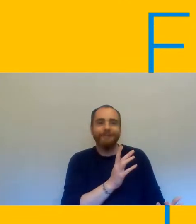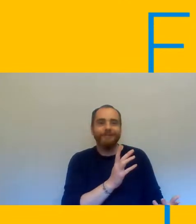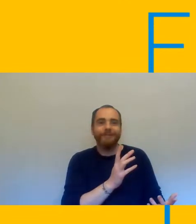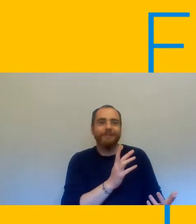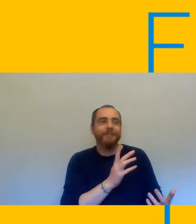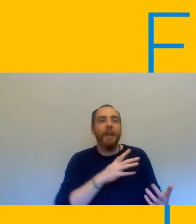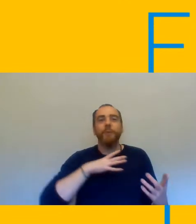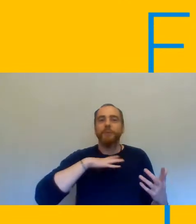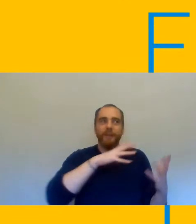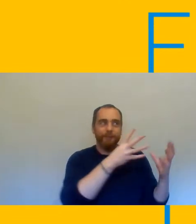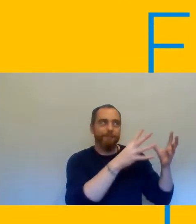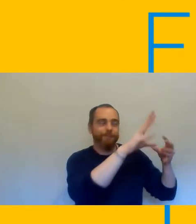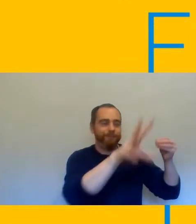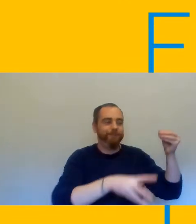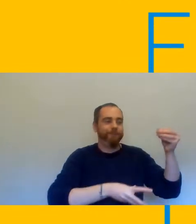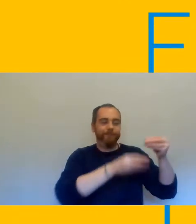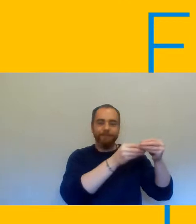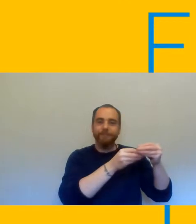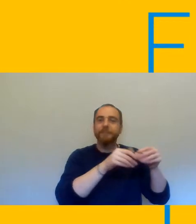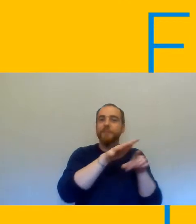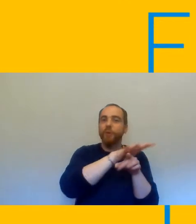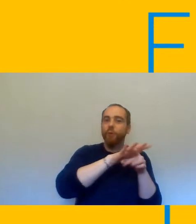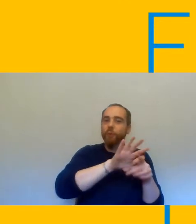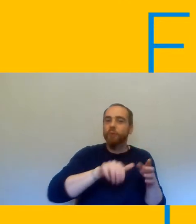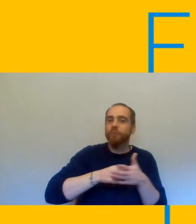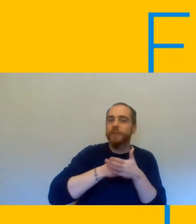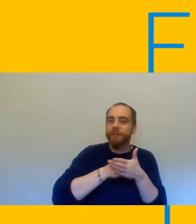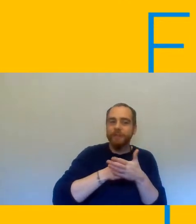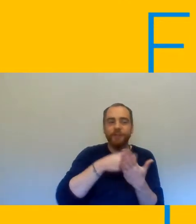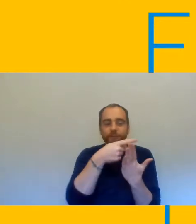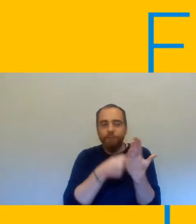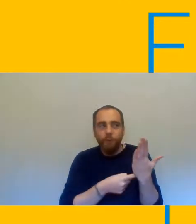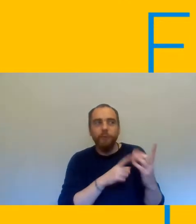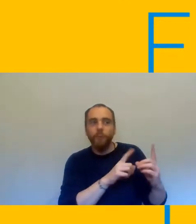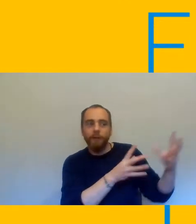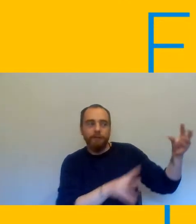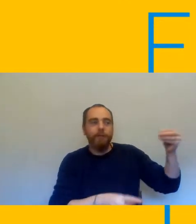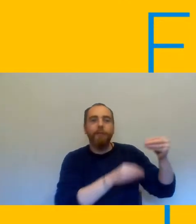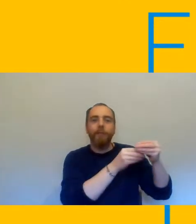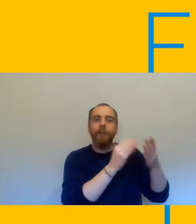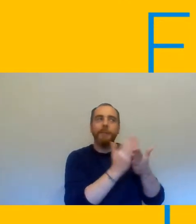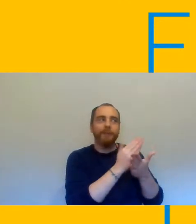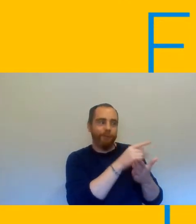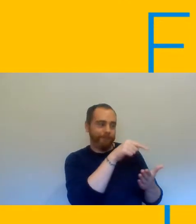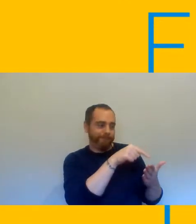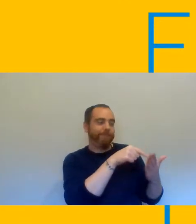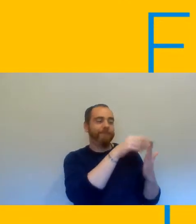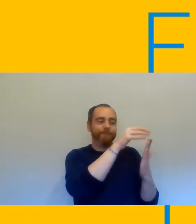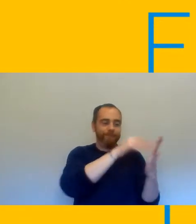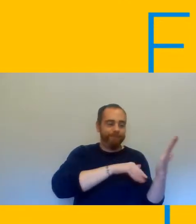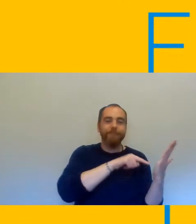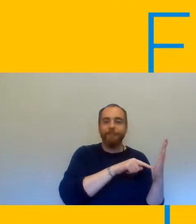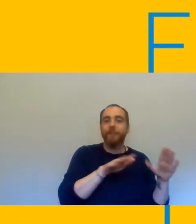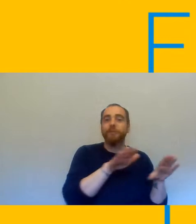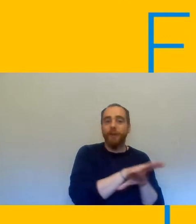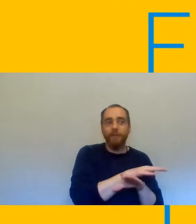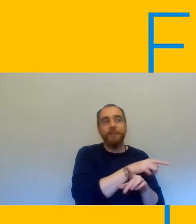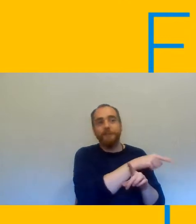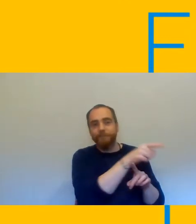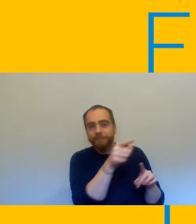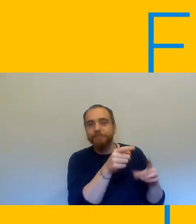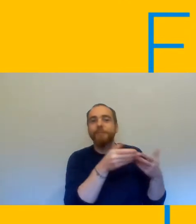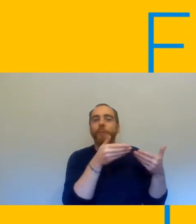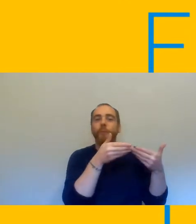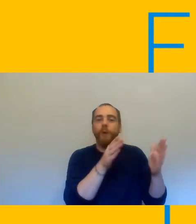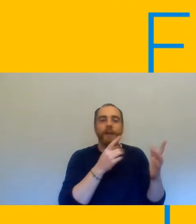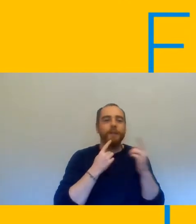so one of the most important things we need to look at i think is ensuring that we make sure we have that conversation about